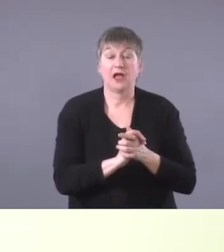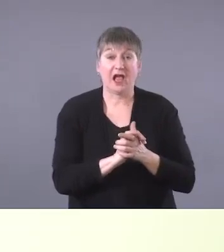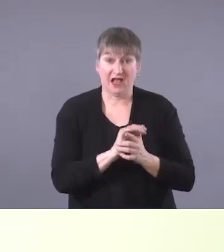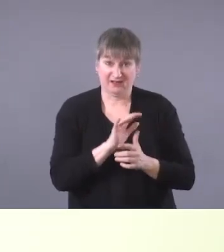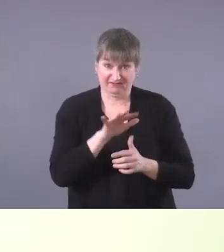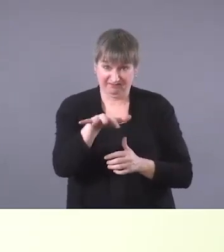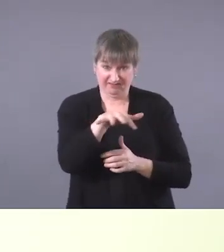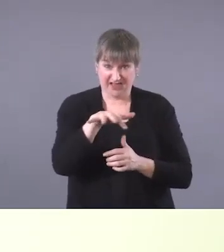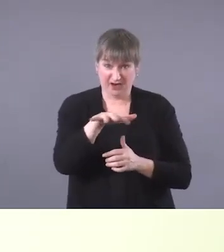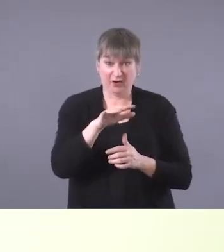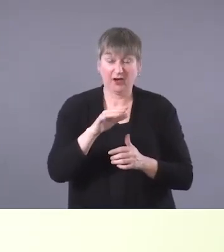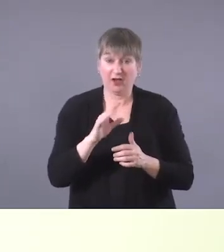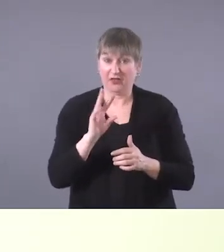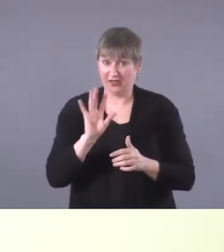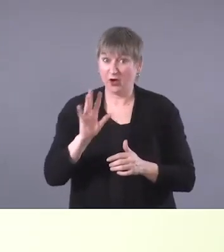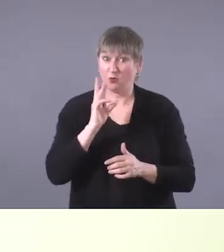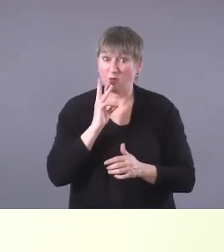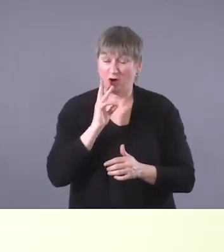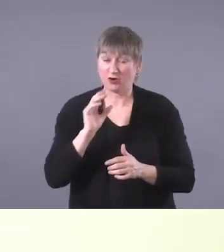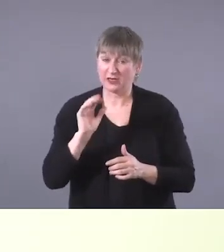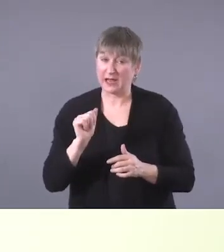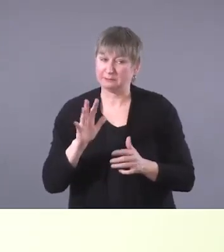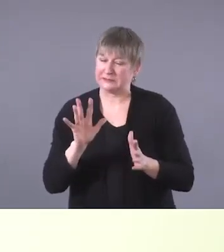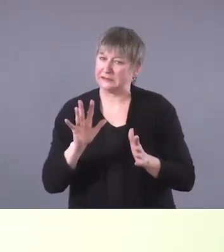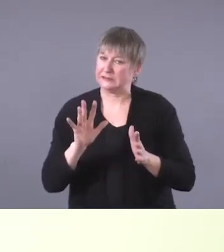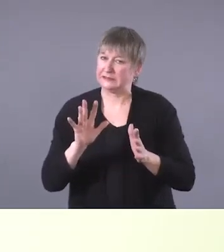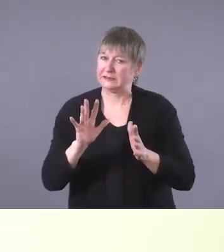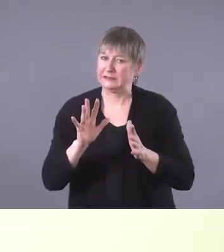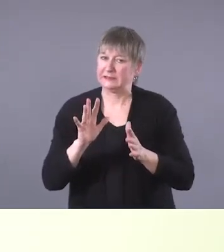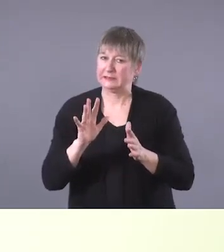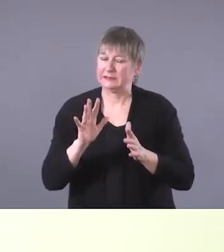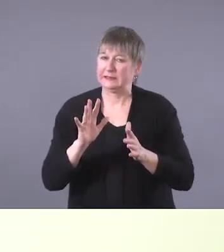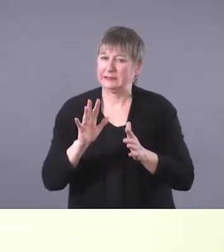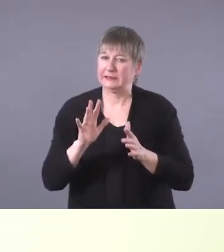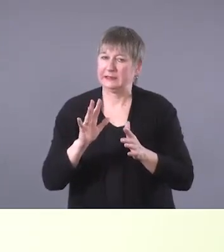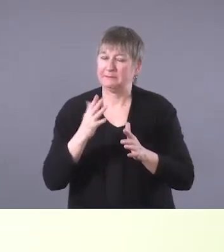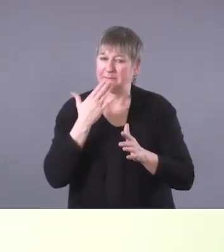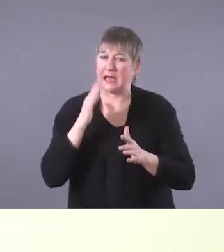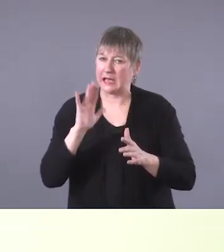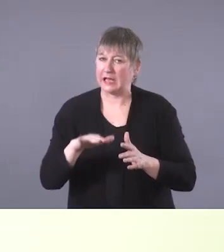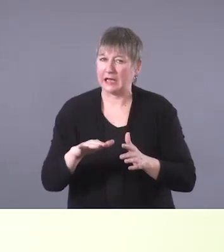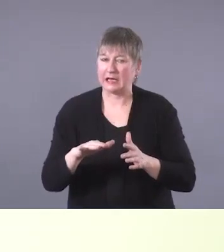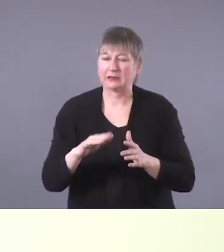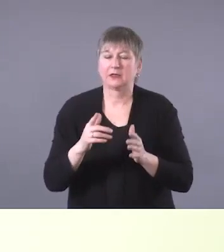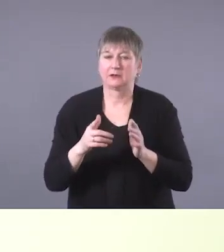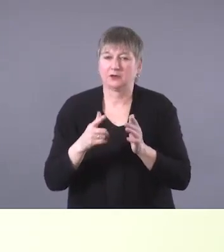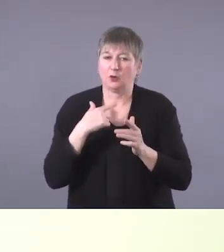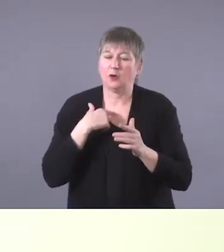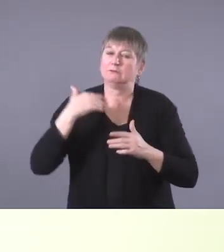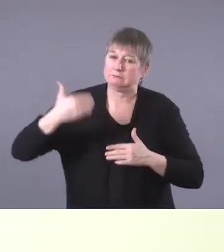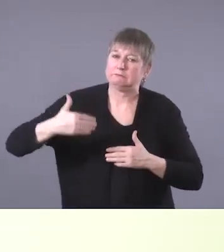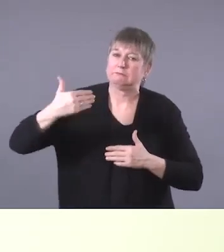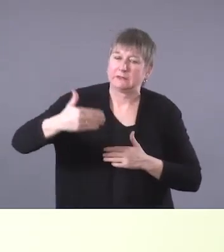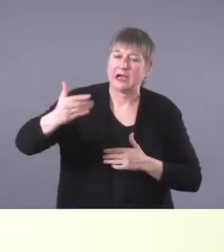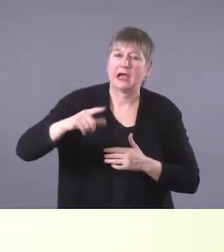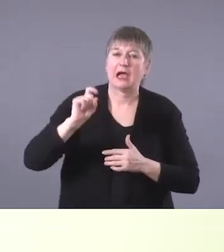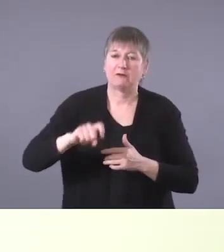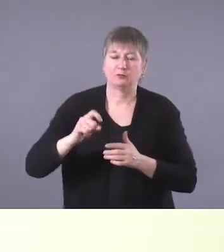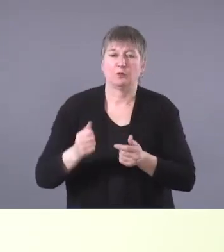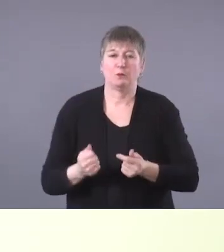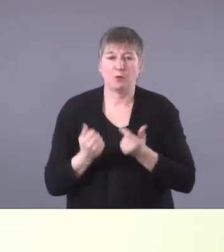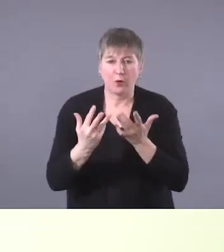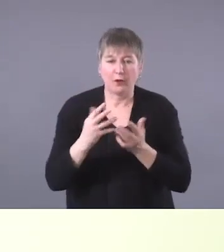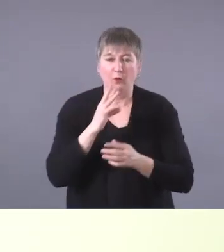as well. So they do have frequent boil advisories. The nearest pharmacy